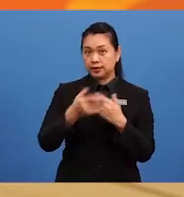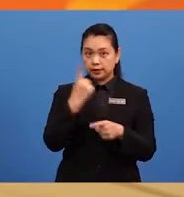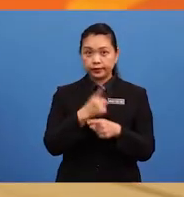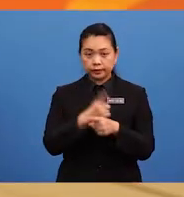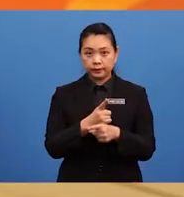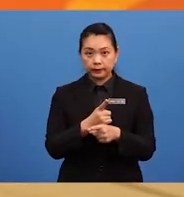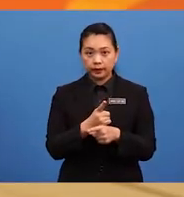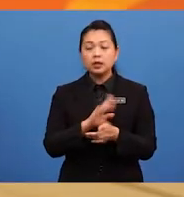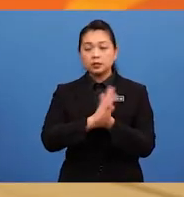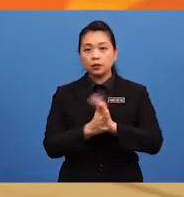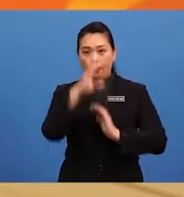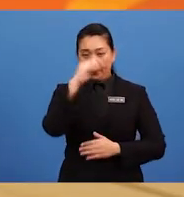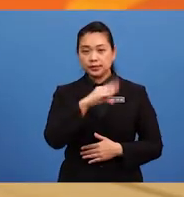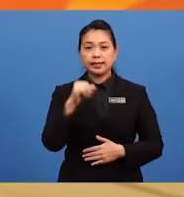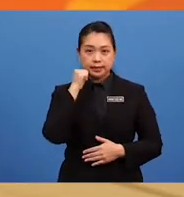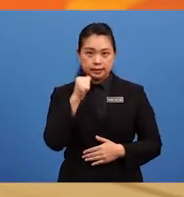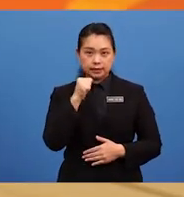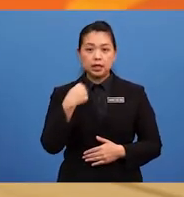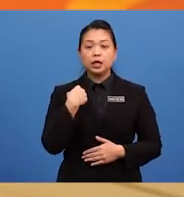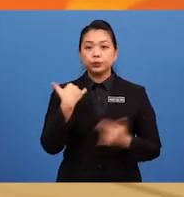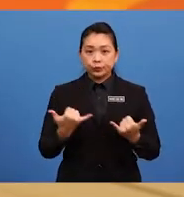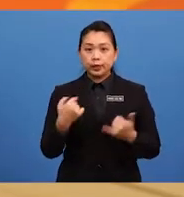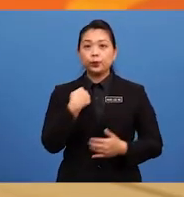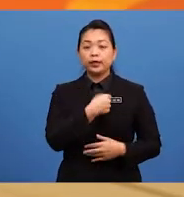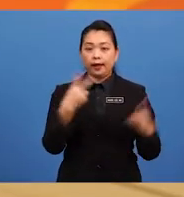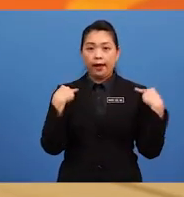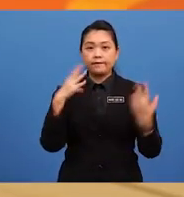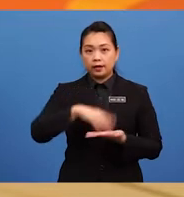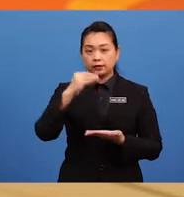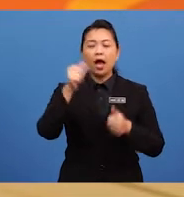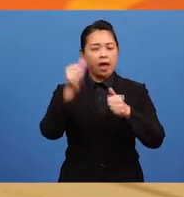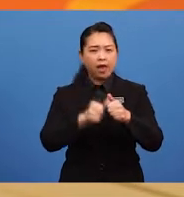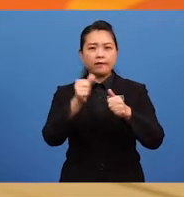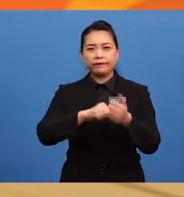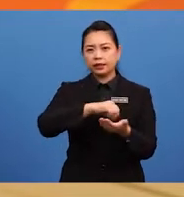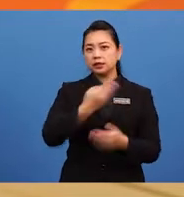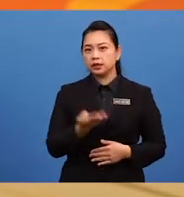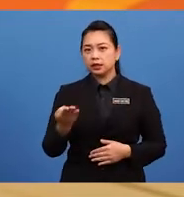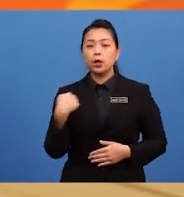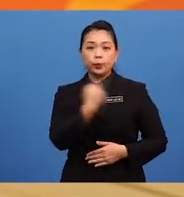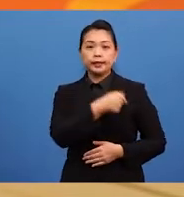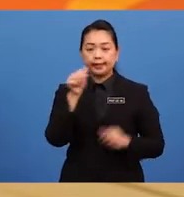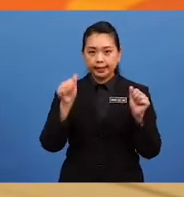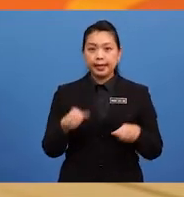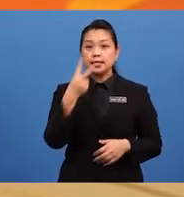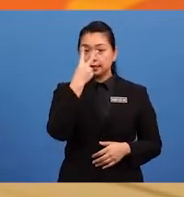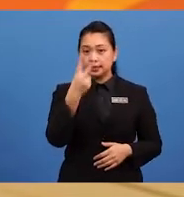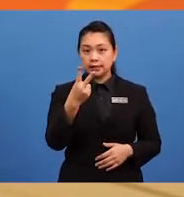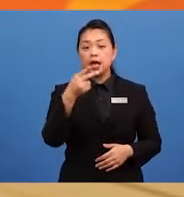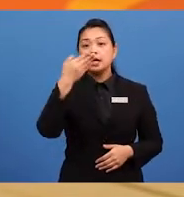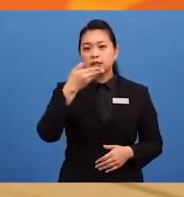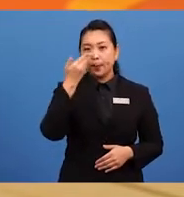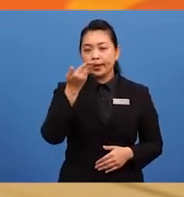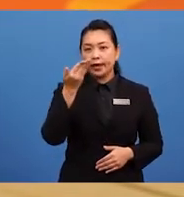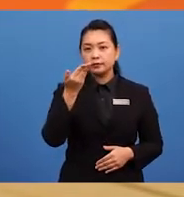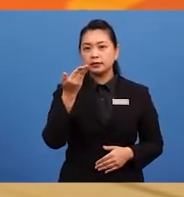So, boys and girls, today we have learned that everything that we can see, smell,